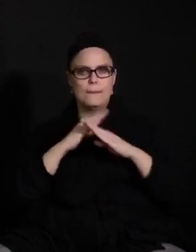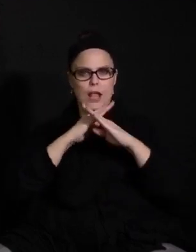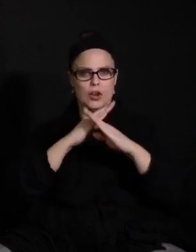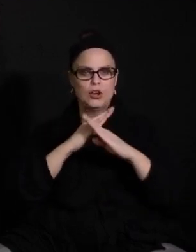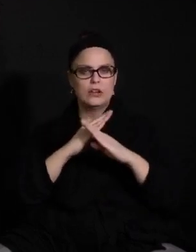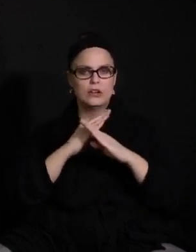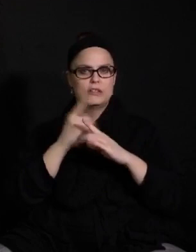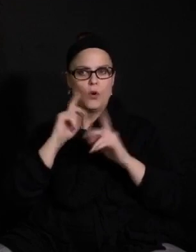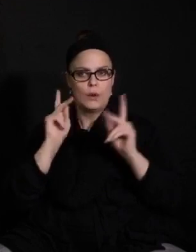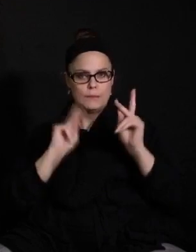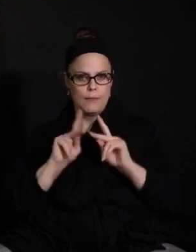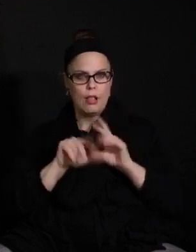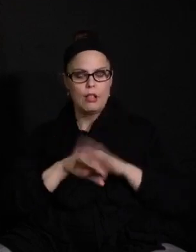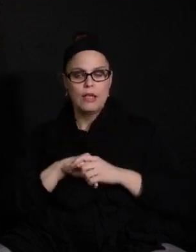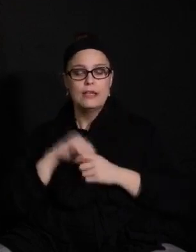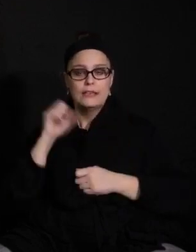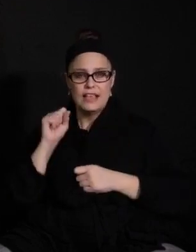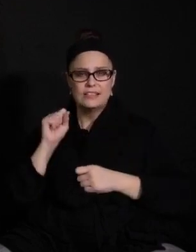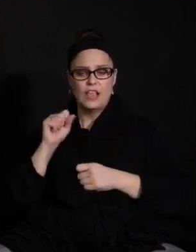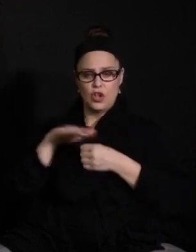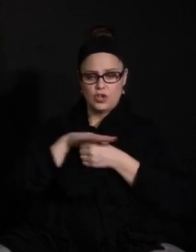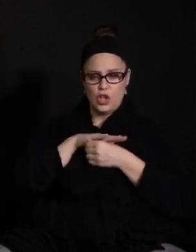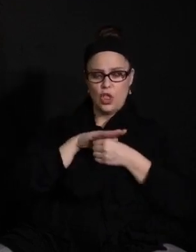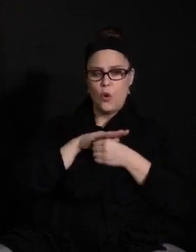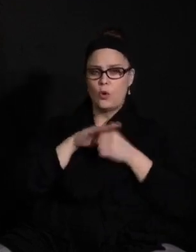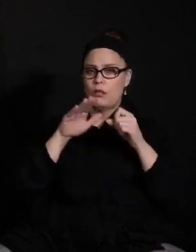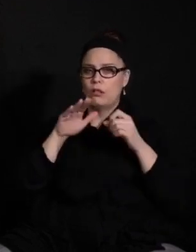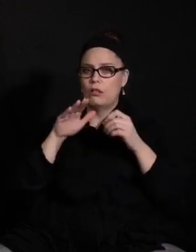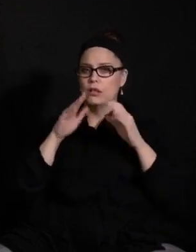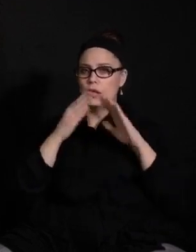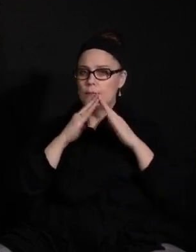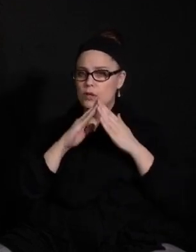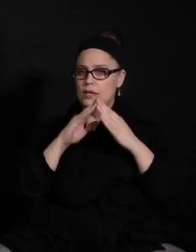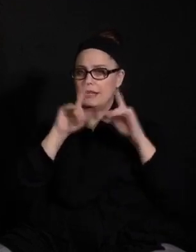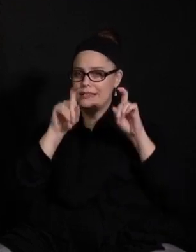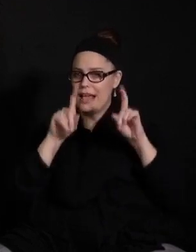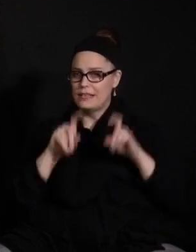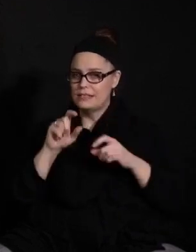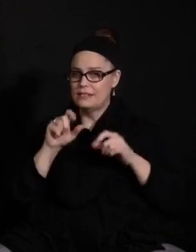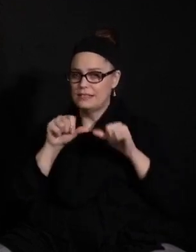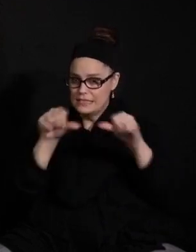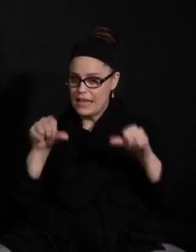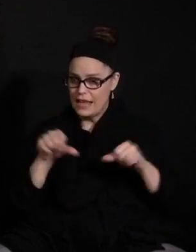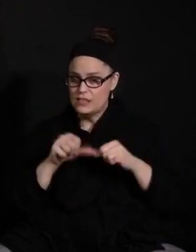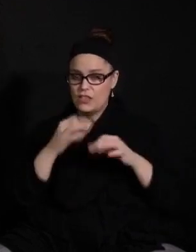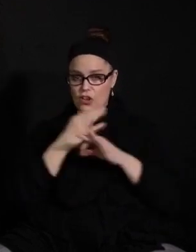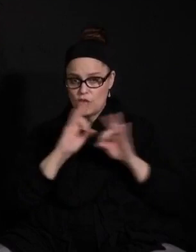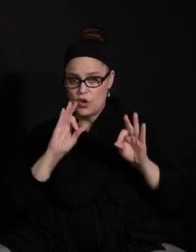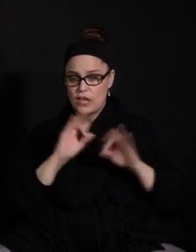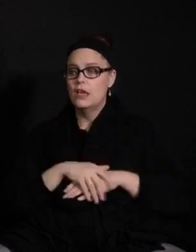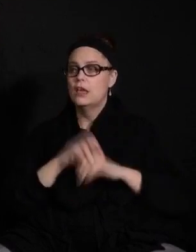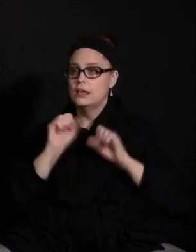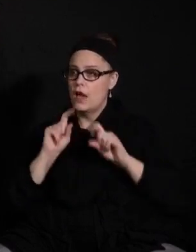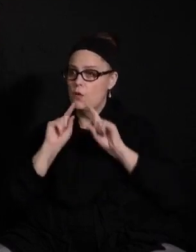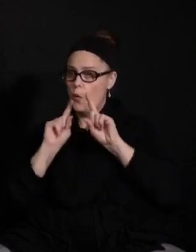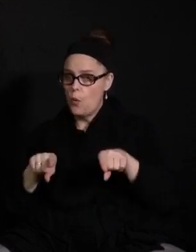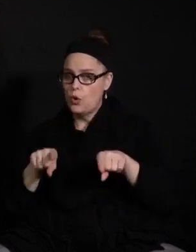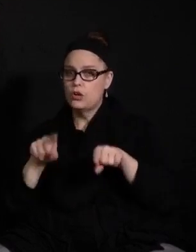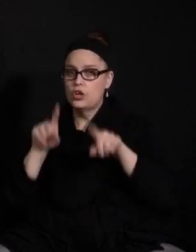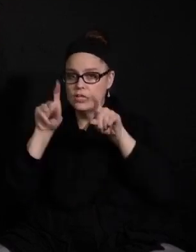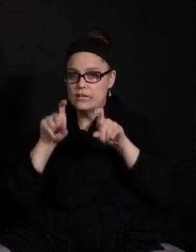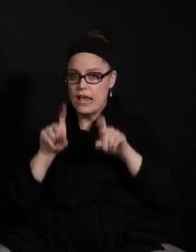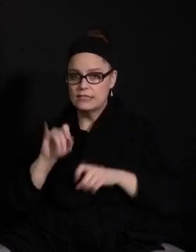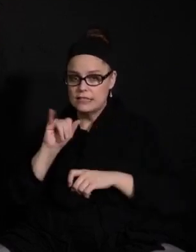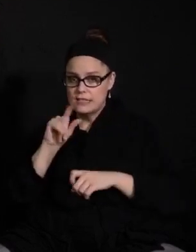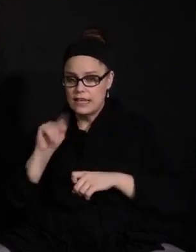want to remind people there are local community test sites. They are free. There's online ordering free test kits that that's a